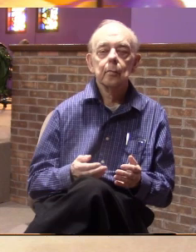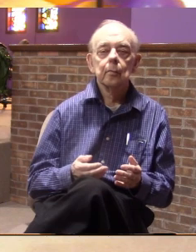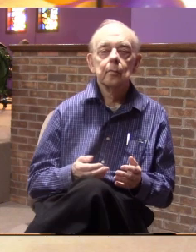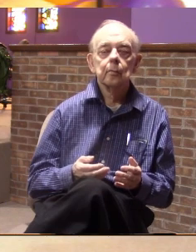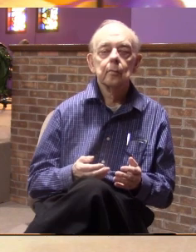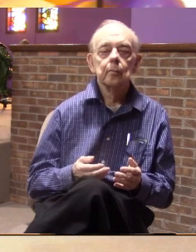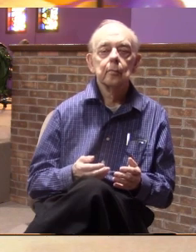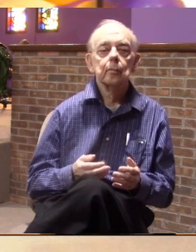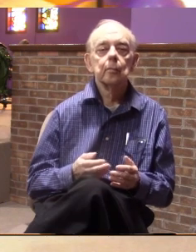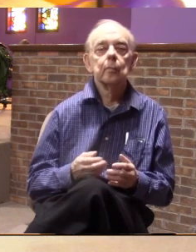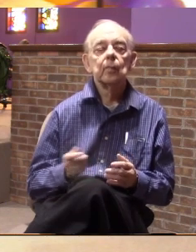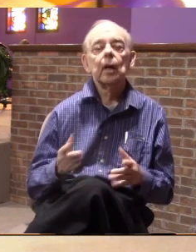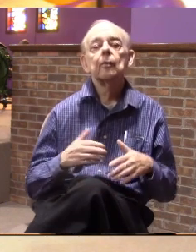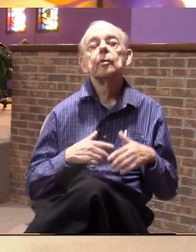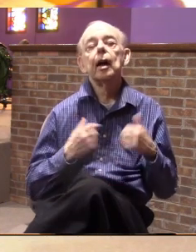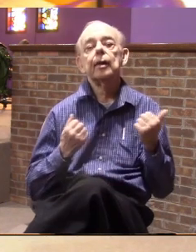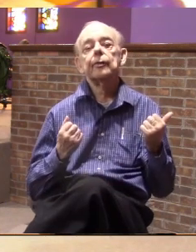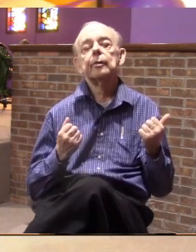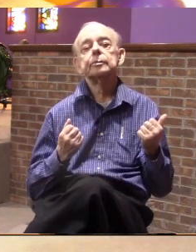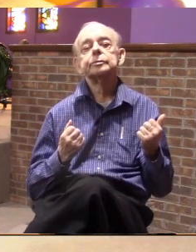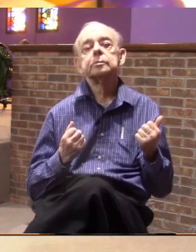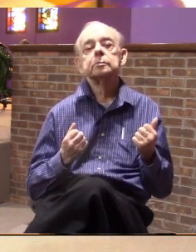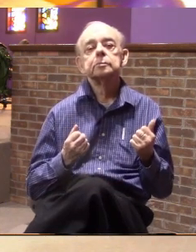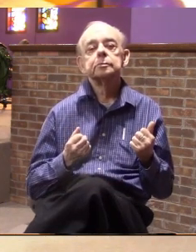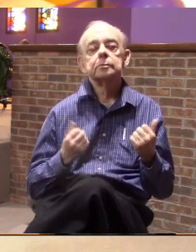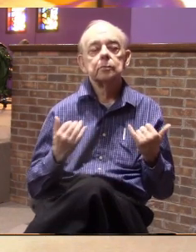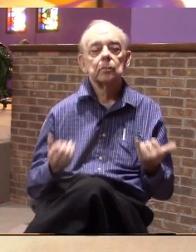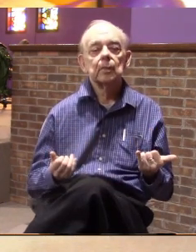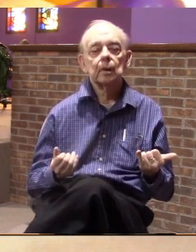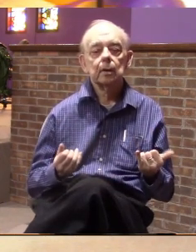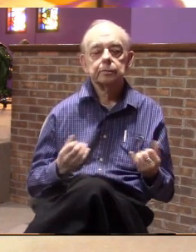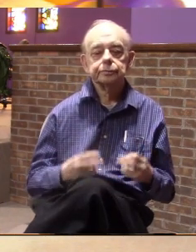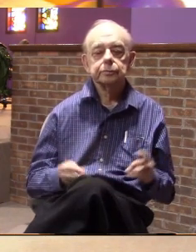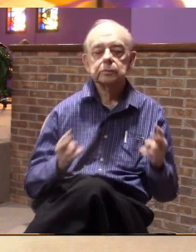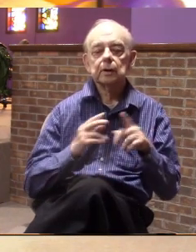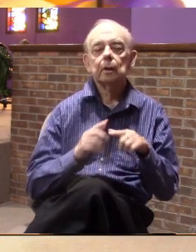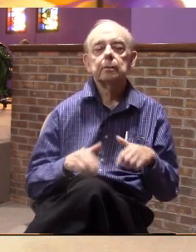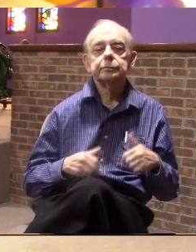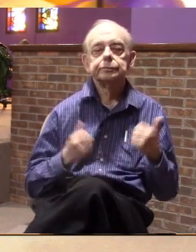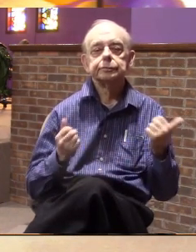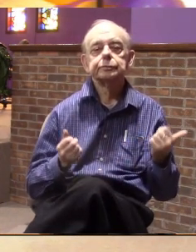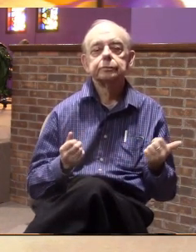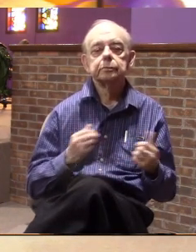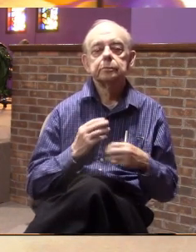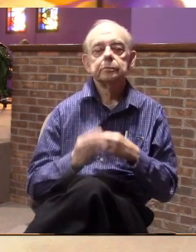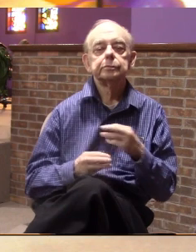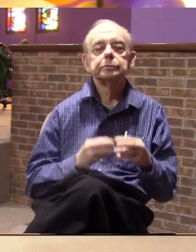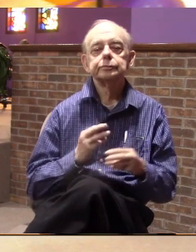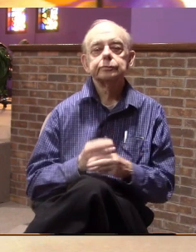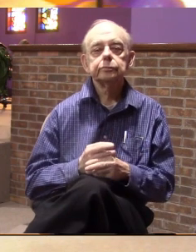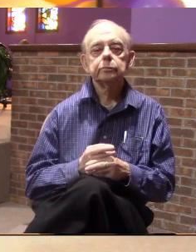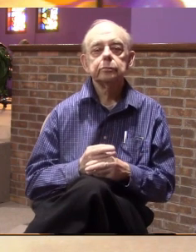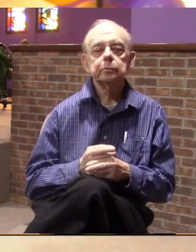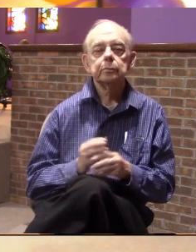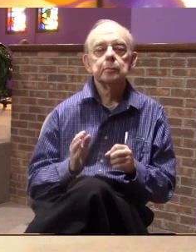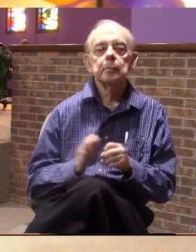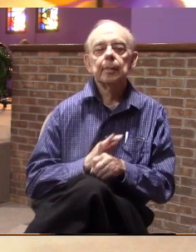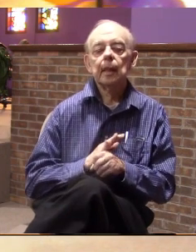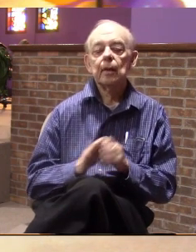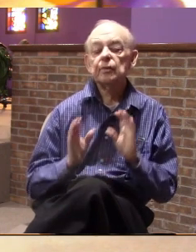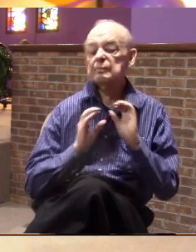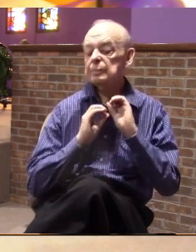the value of life. Today the value of life in this world is absolutely